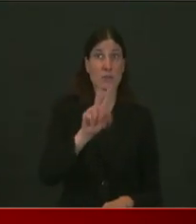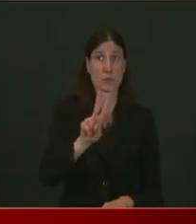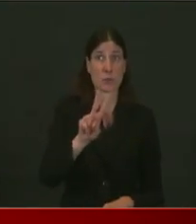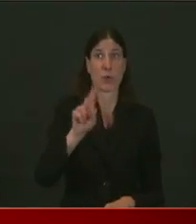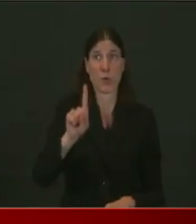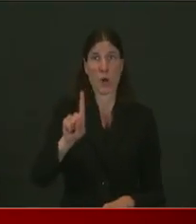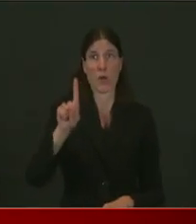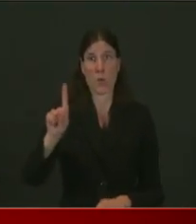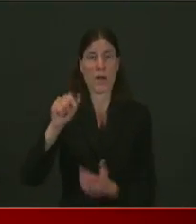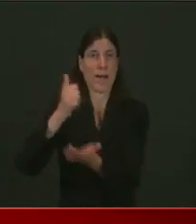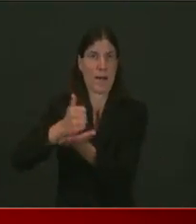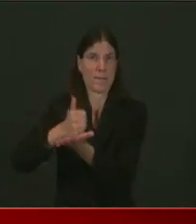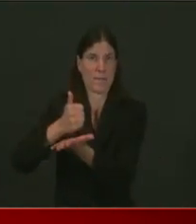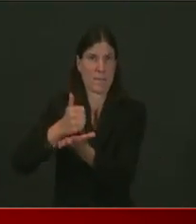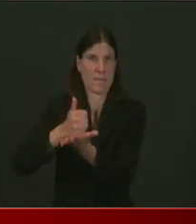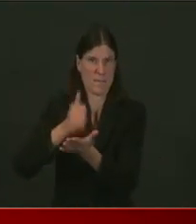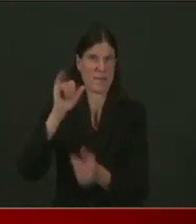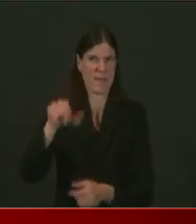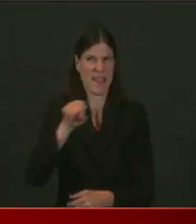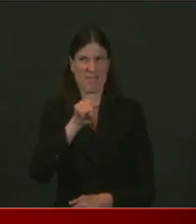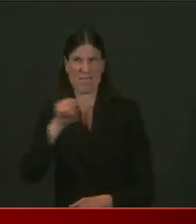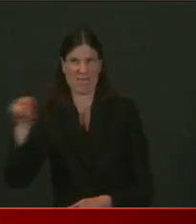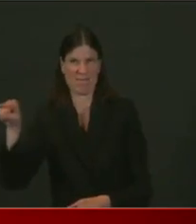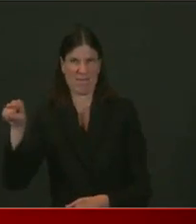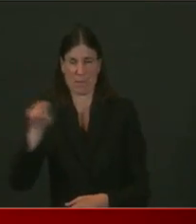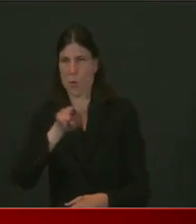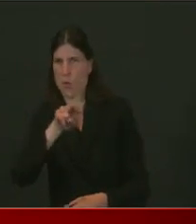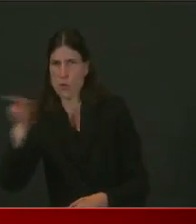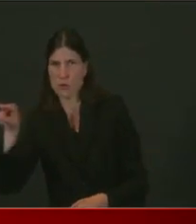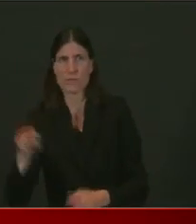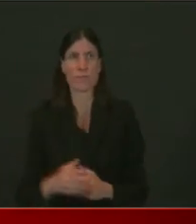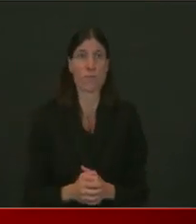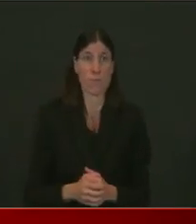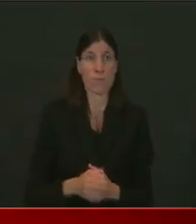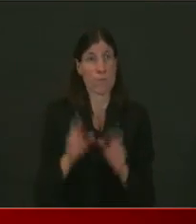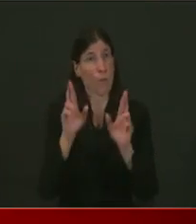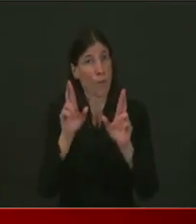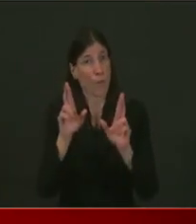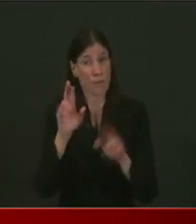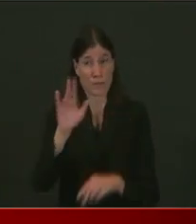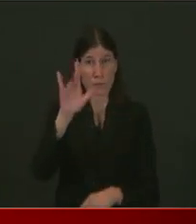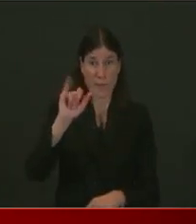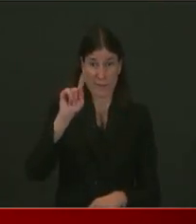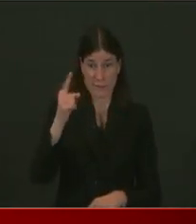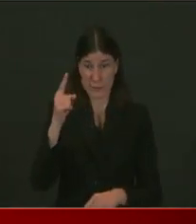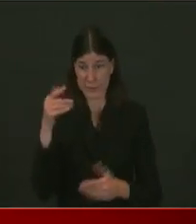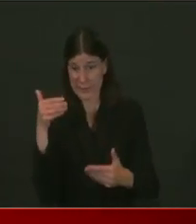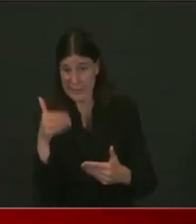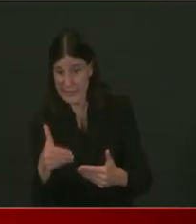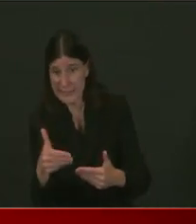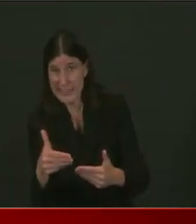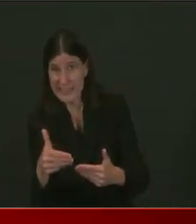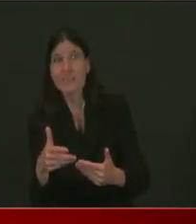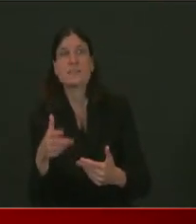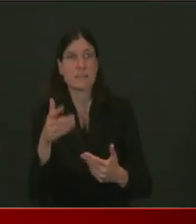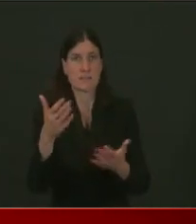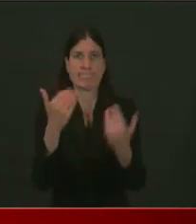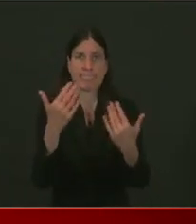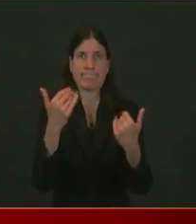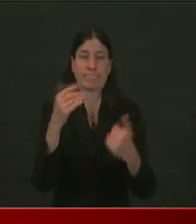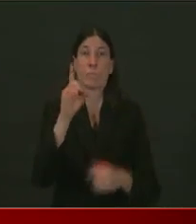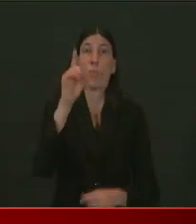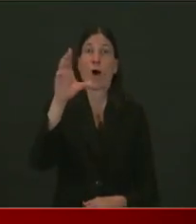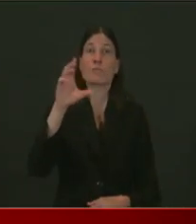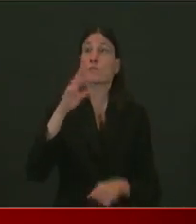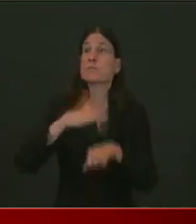hope on July 1st, I can get up here and say we've given, um, housing to 100 families who otherwise would have been homeless. And in fact,